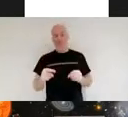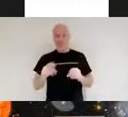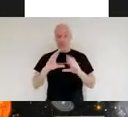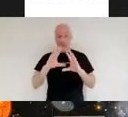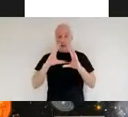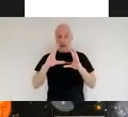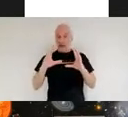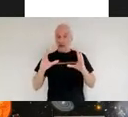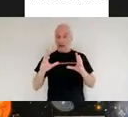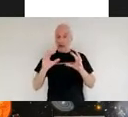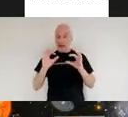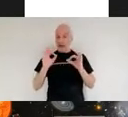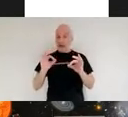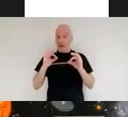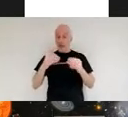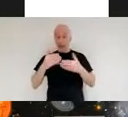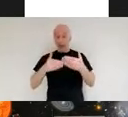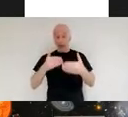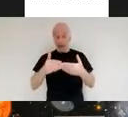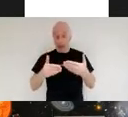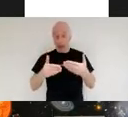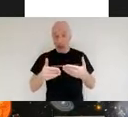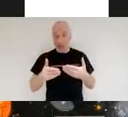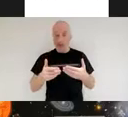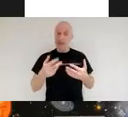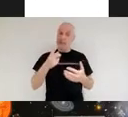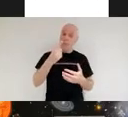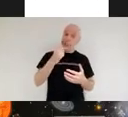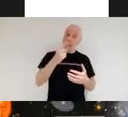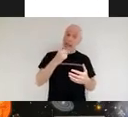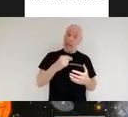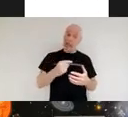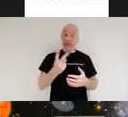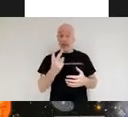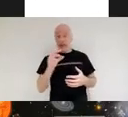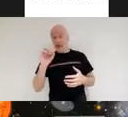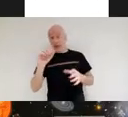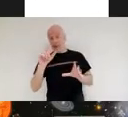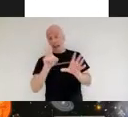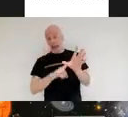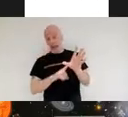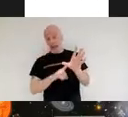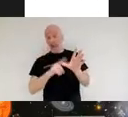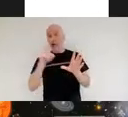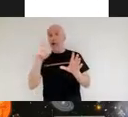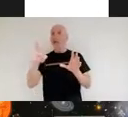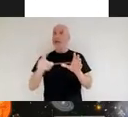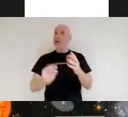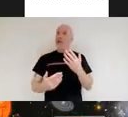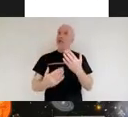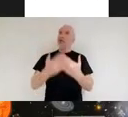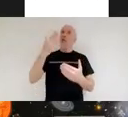so potentially we might get 20 years of groundbreaking astronomy out of this telescope